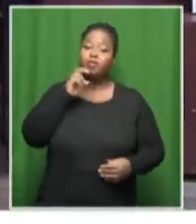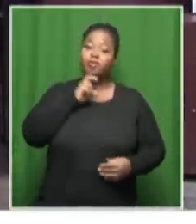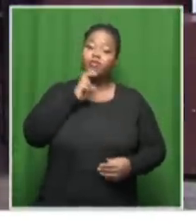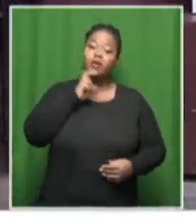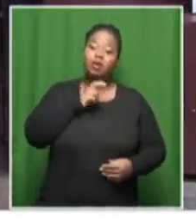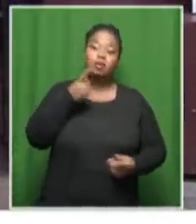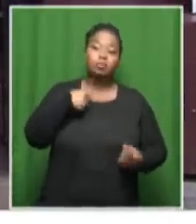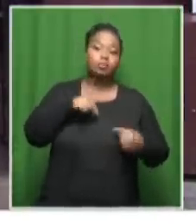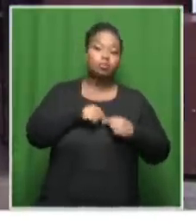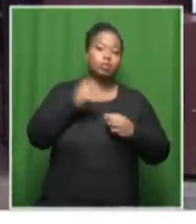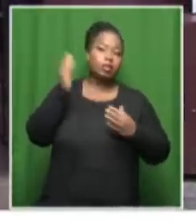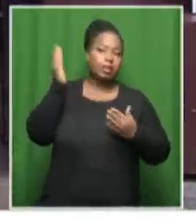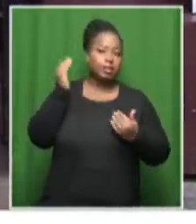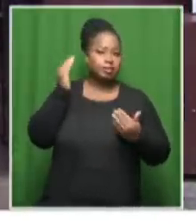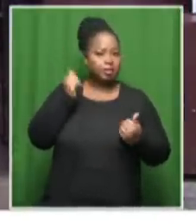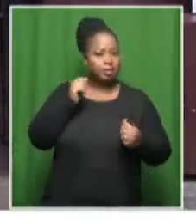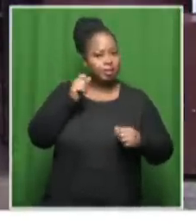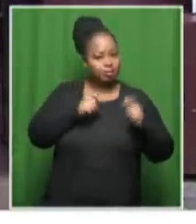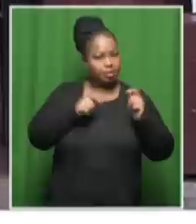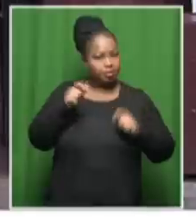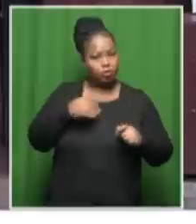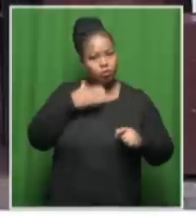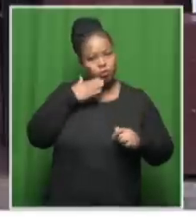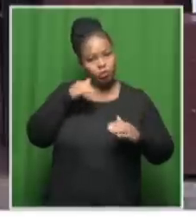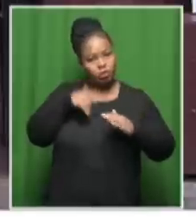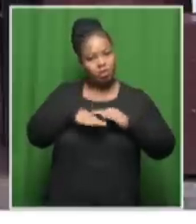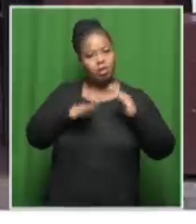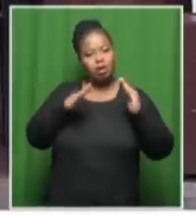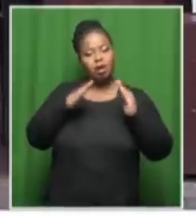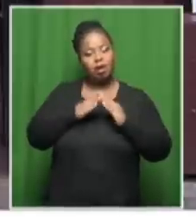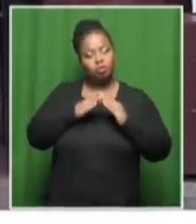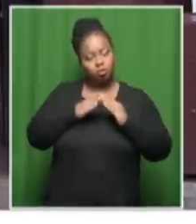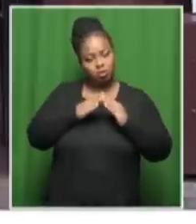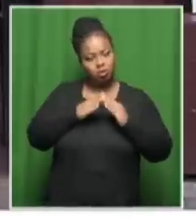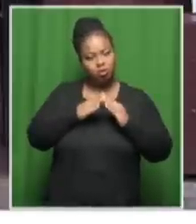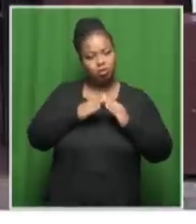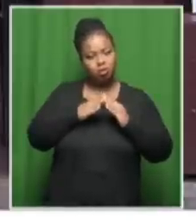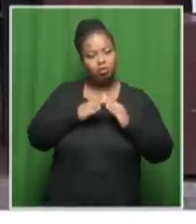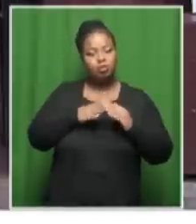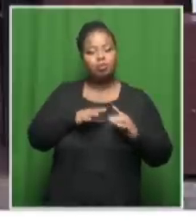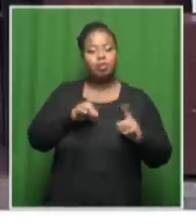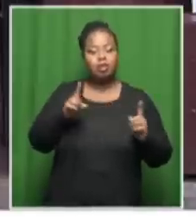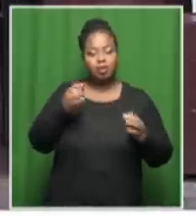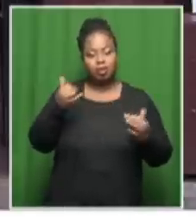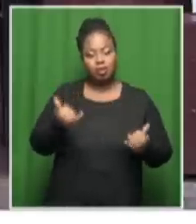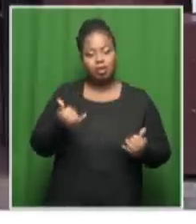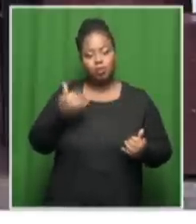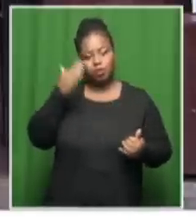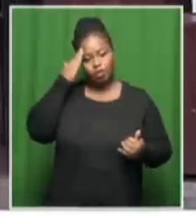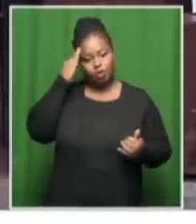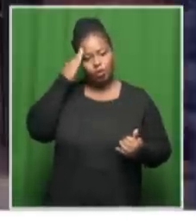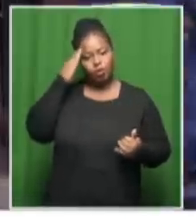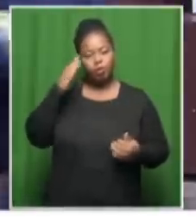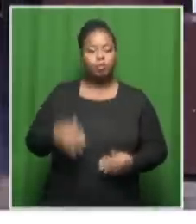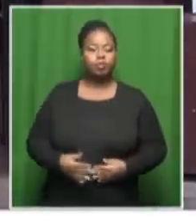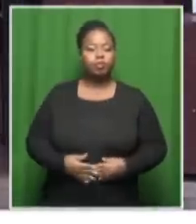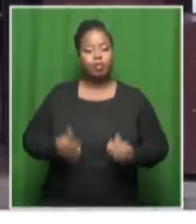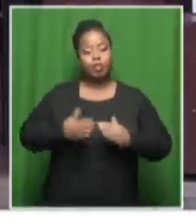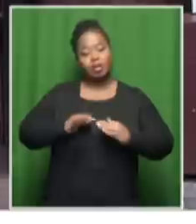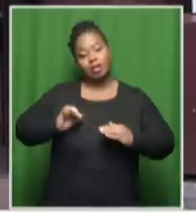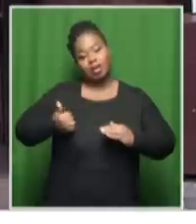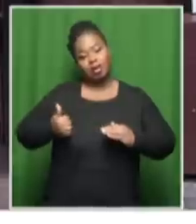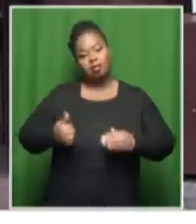expecting one of those that were inside the house when Senzo Miuwa was killed, what we do know now is that a neighbor